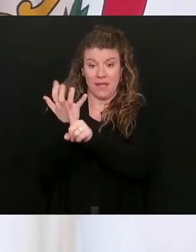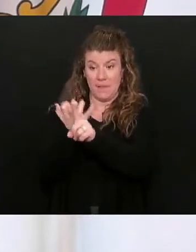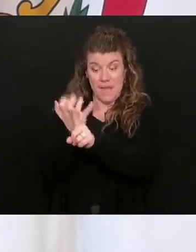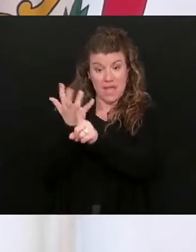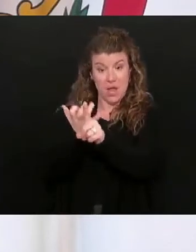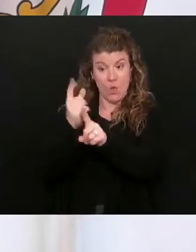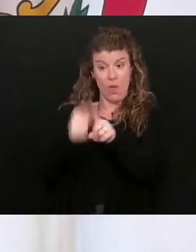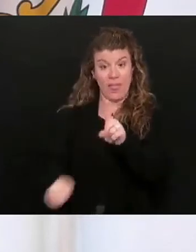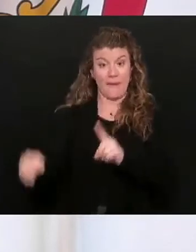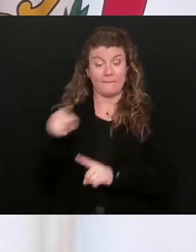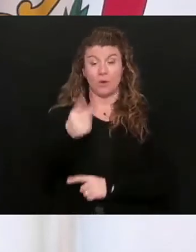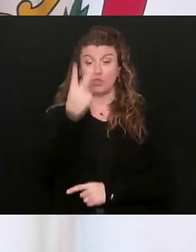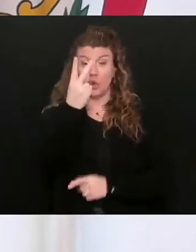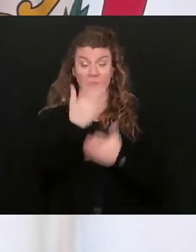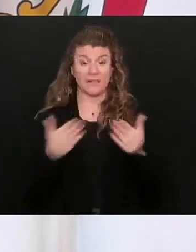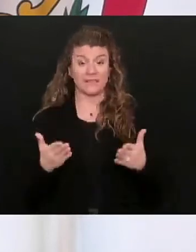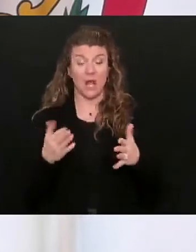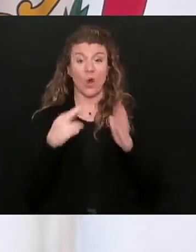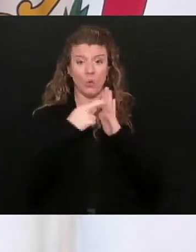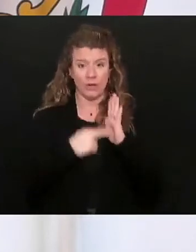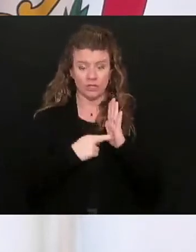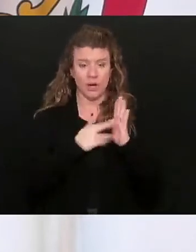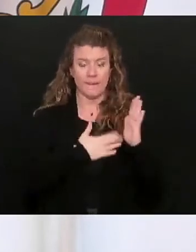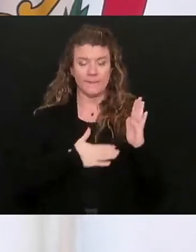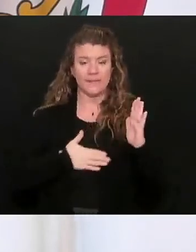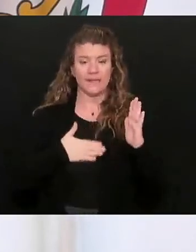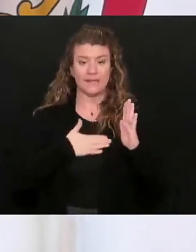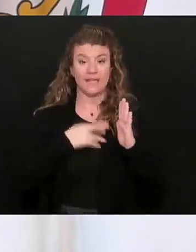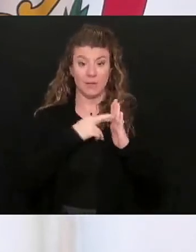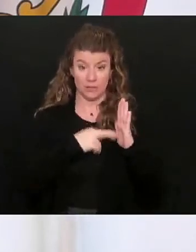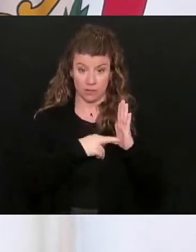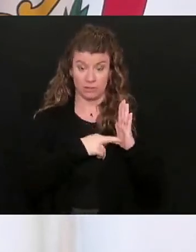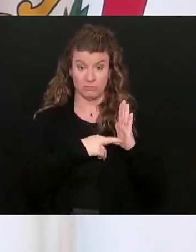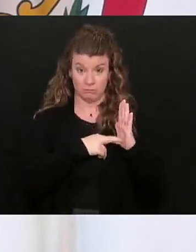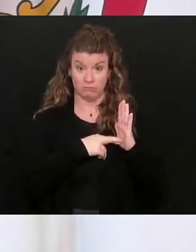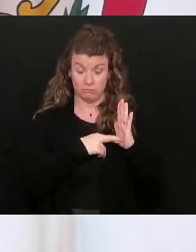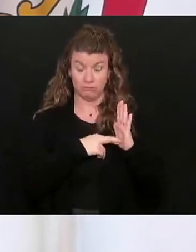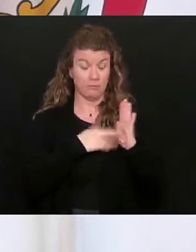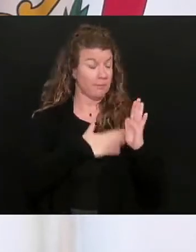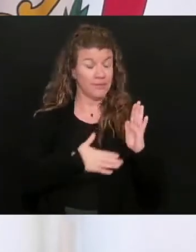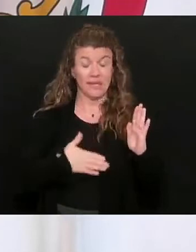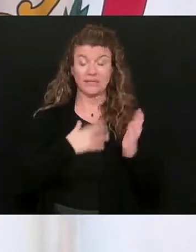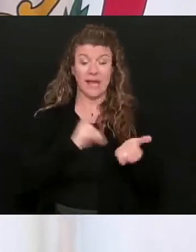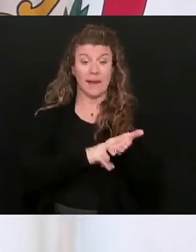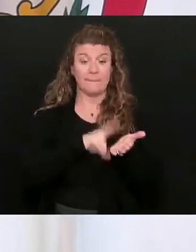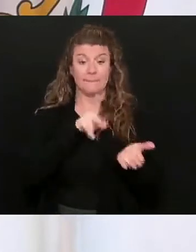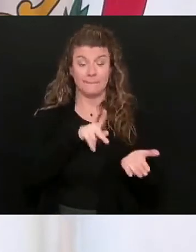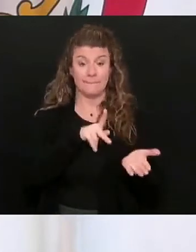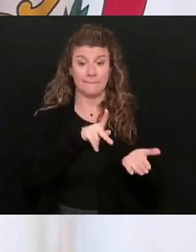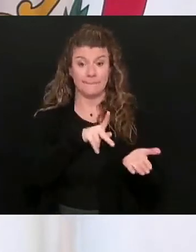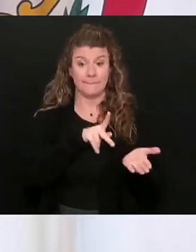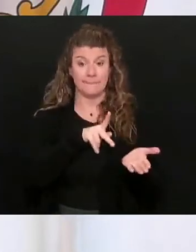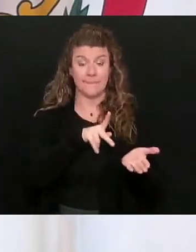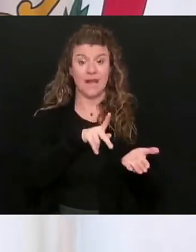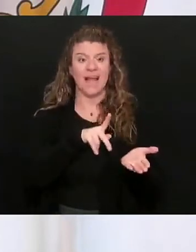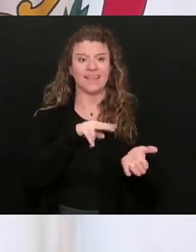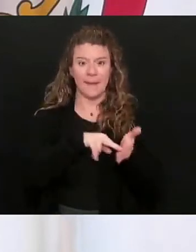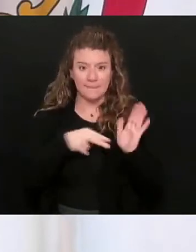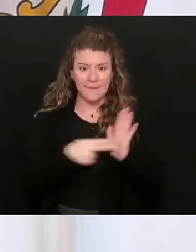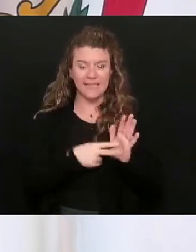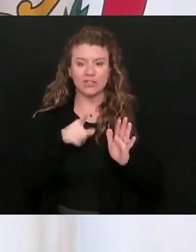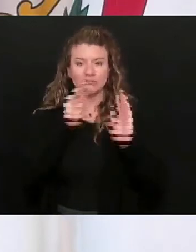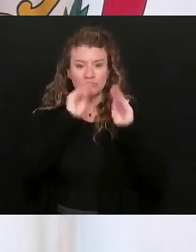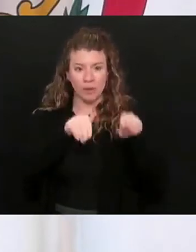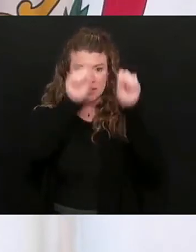with them on two accounts, get registered, please get pre-registered, please sign up to where we can get you in the